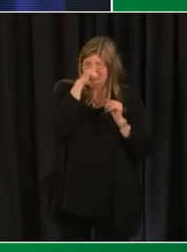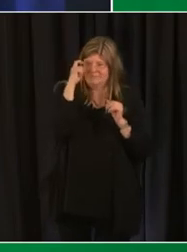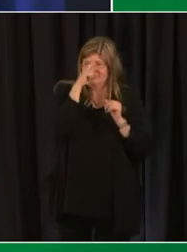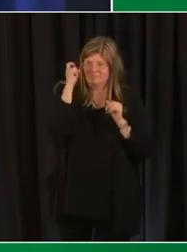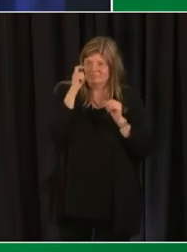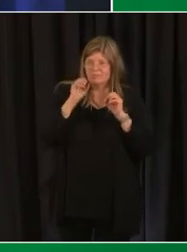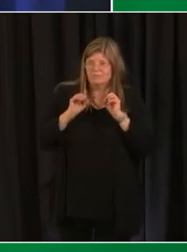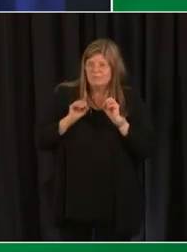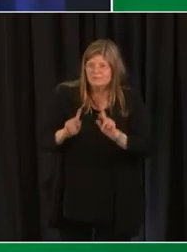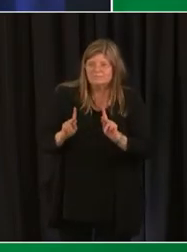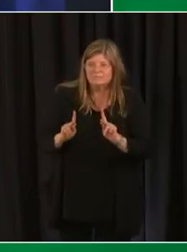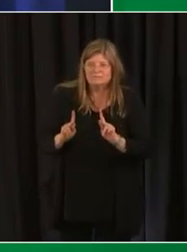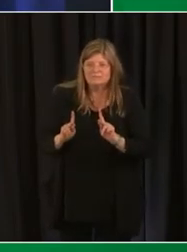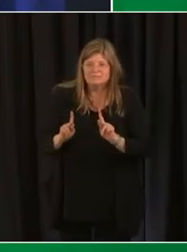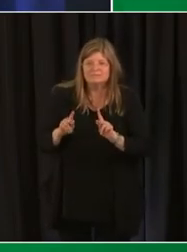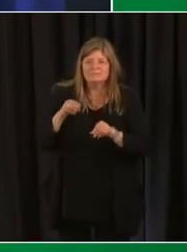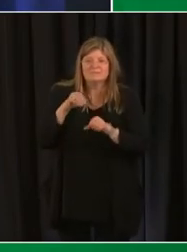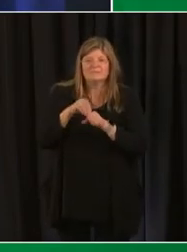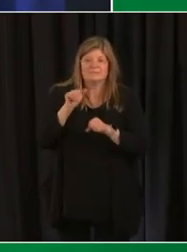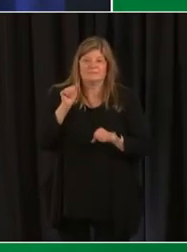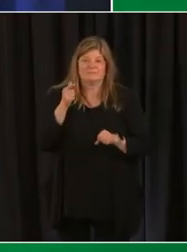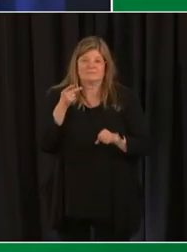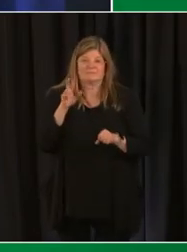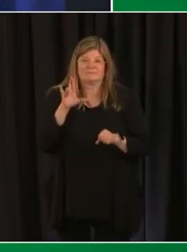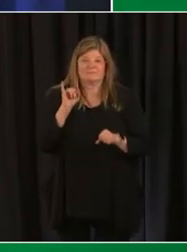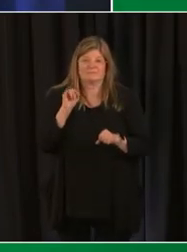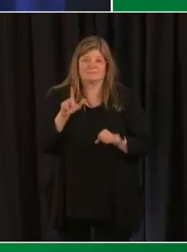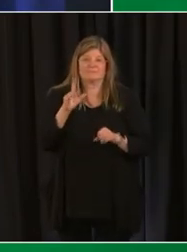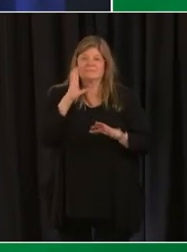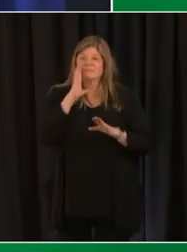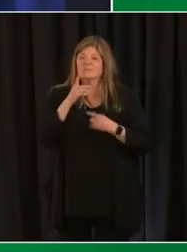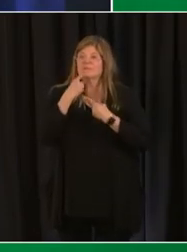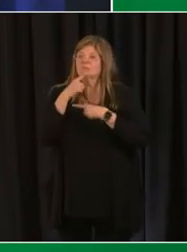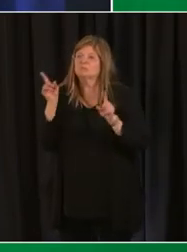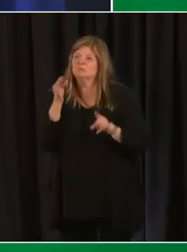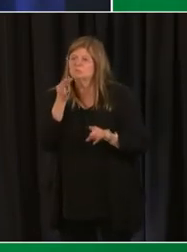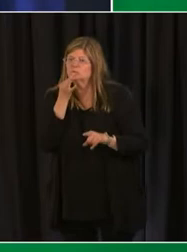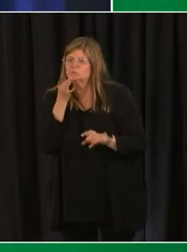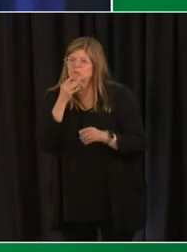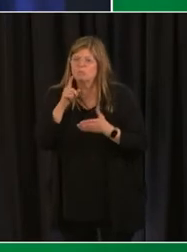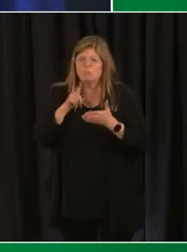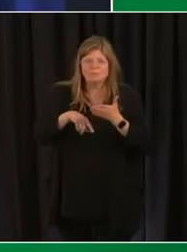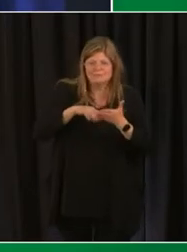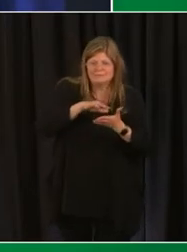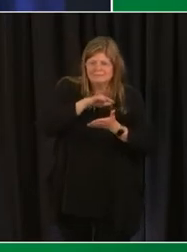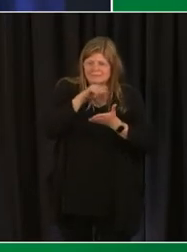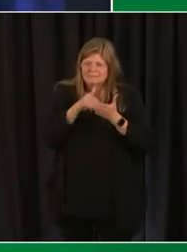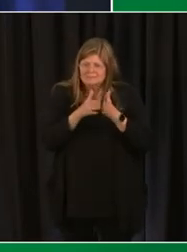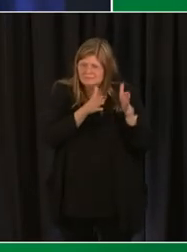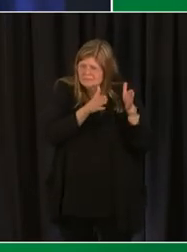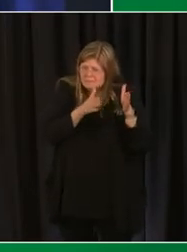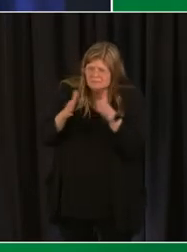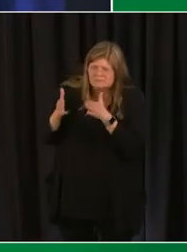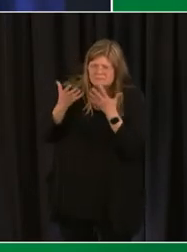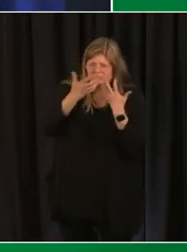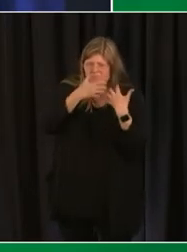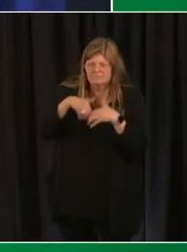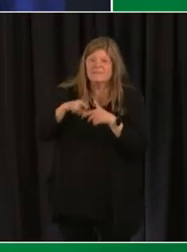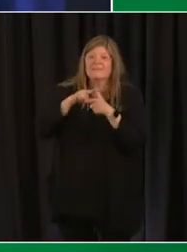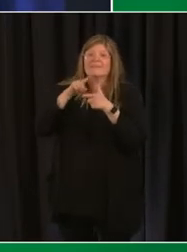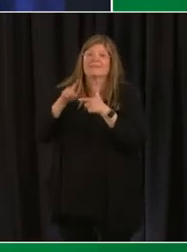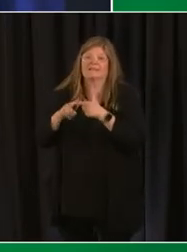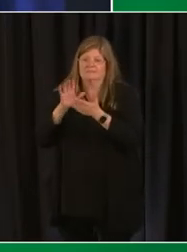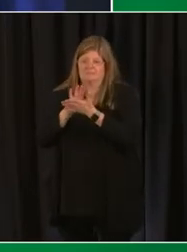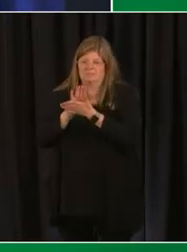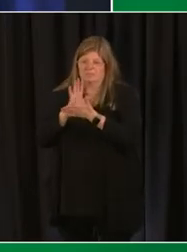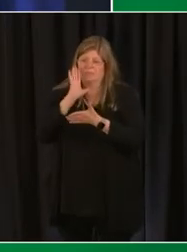opportunities in april we will announce soon what the centralized programs will be and then schools